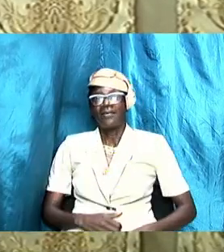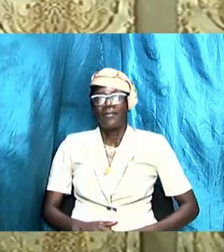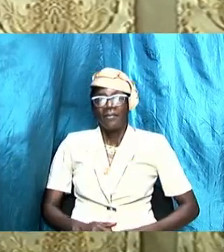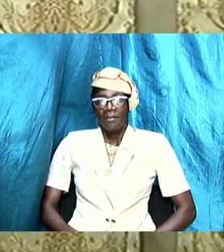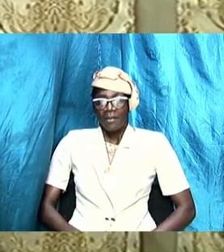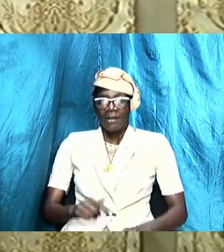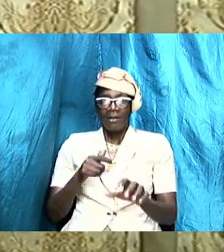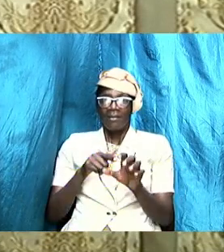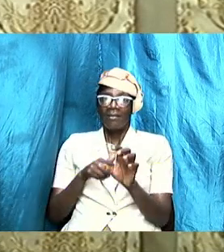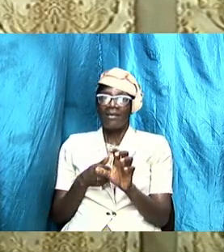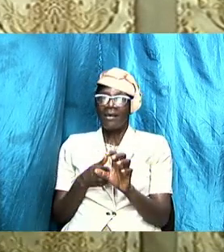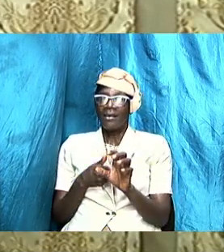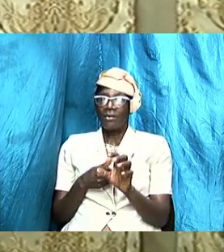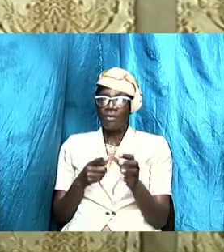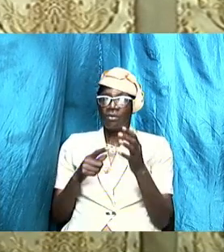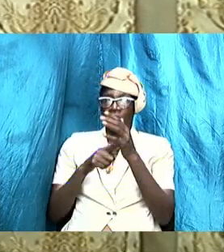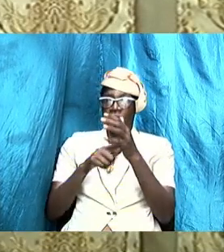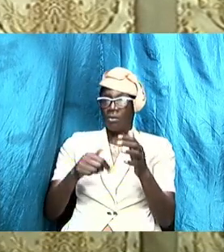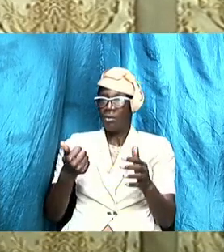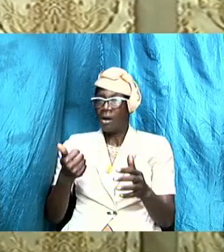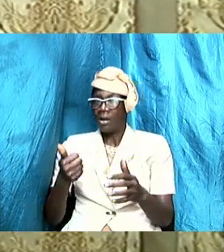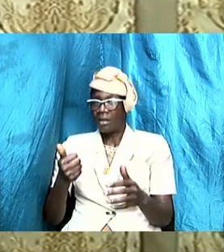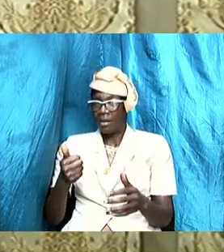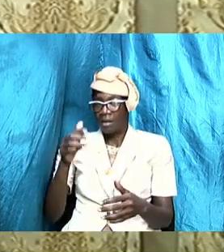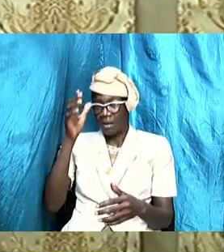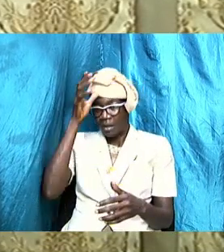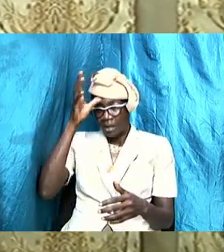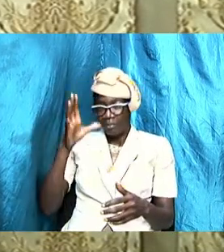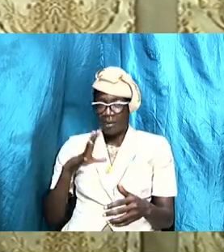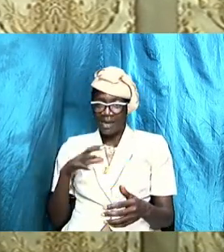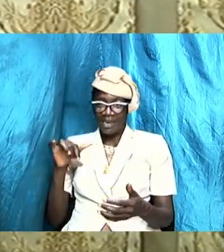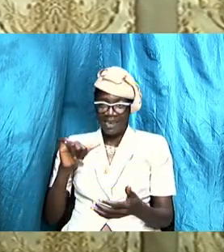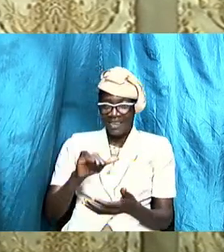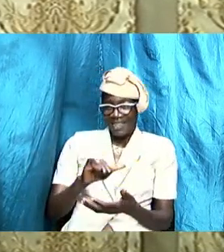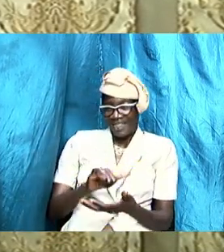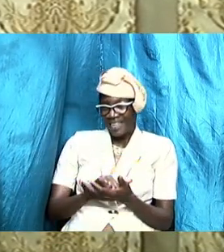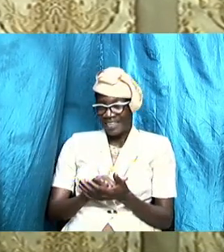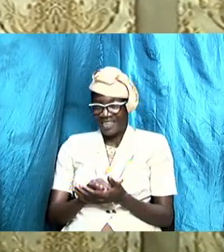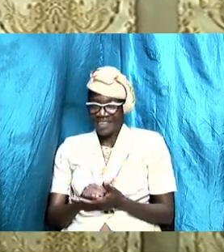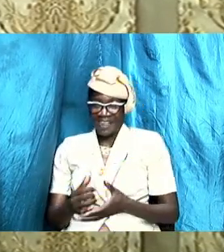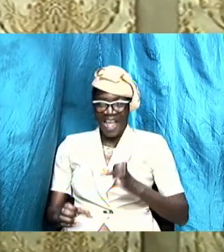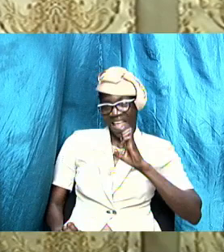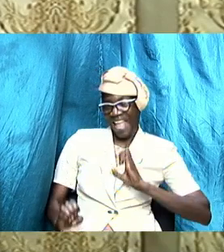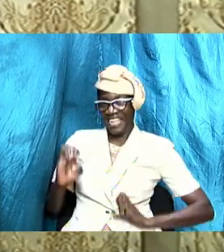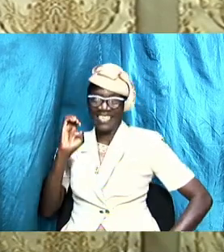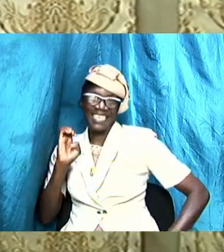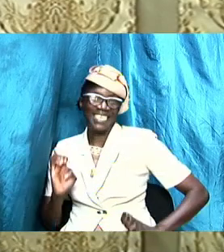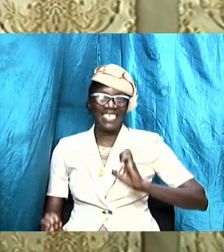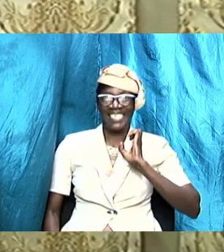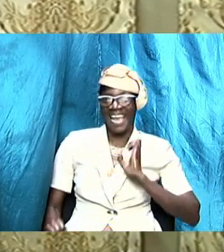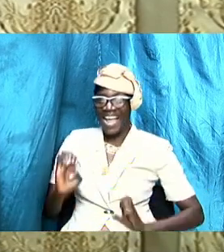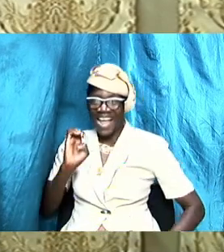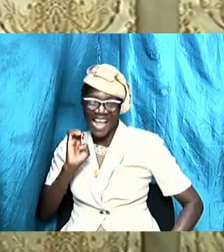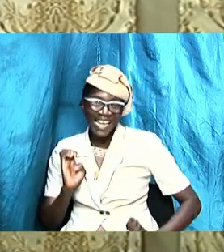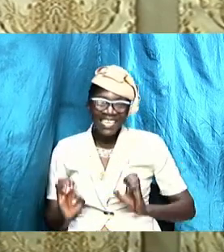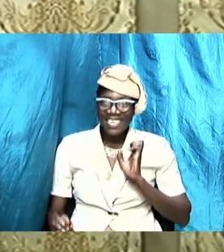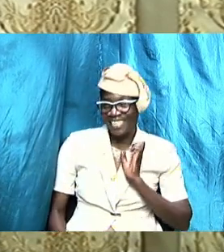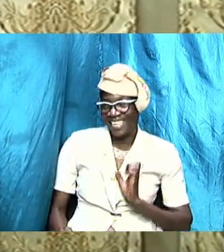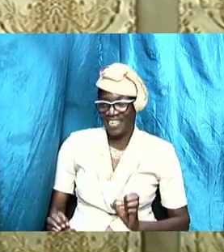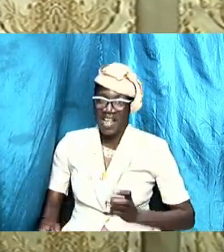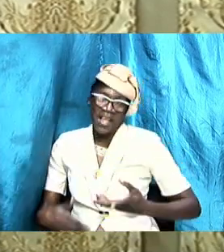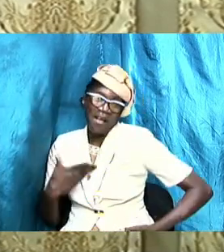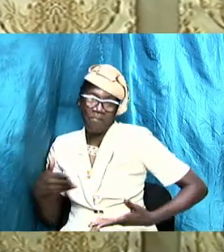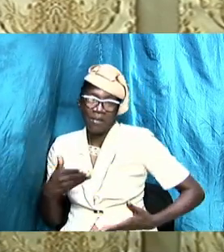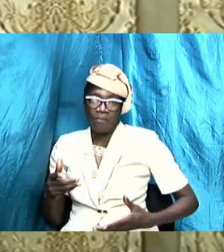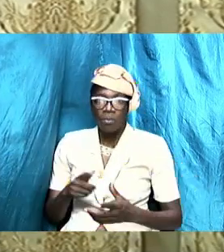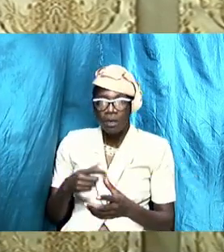start to show you other guys that are active and energized and extroverted and